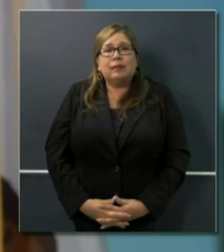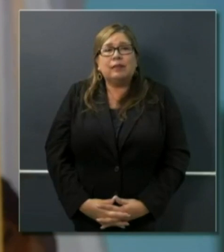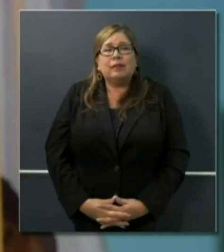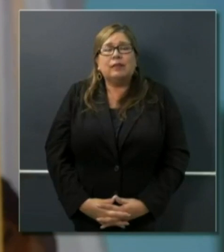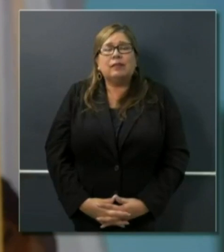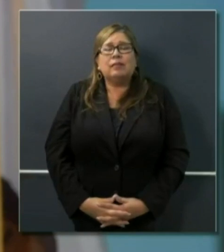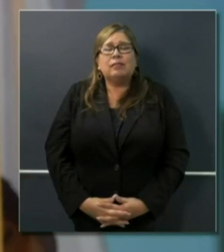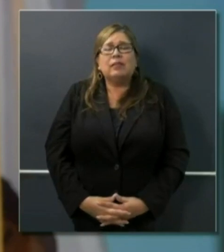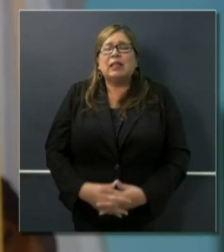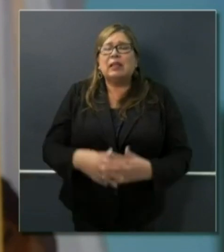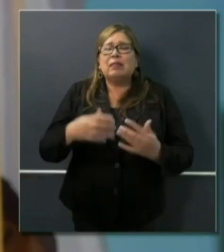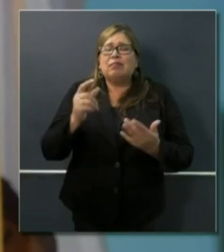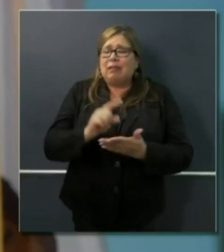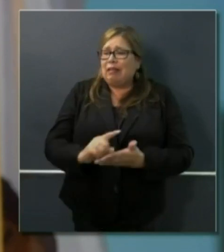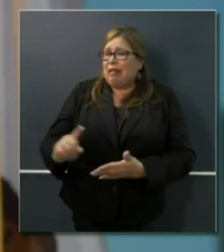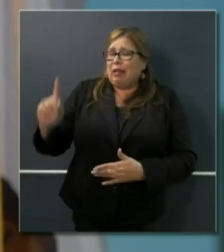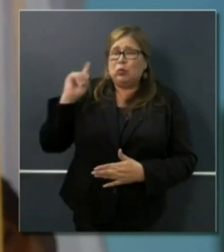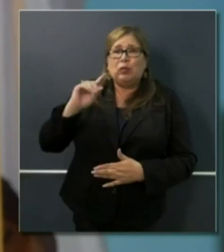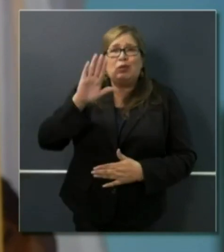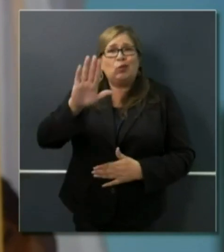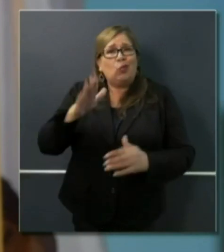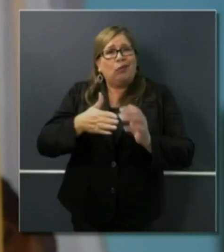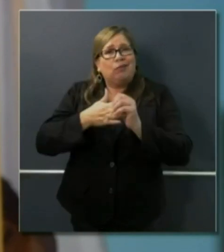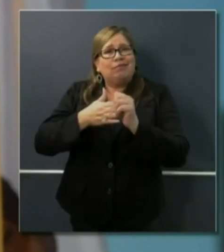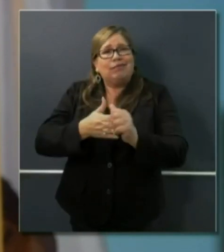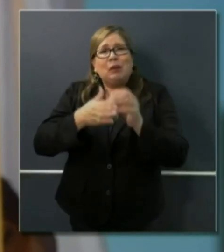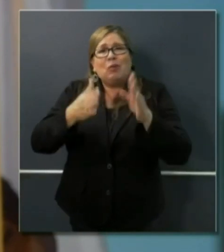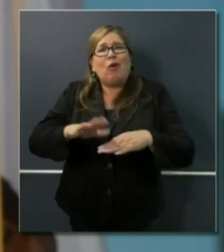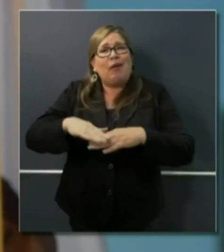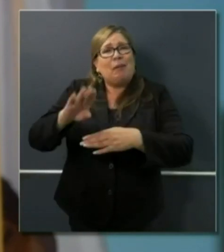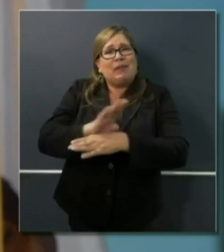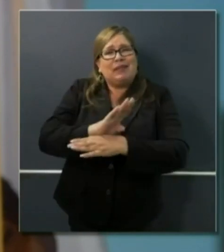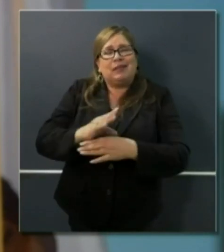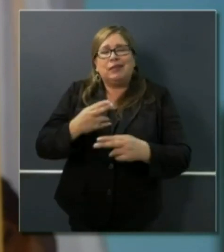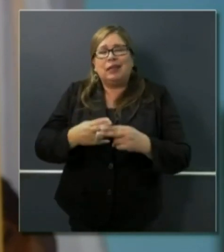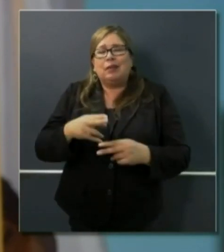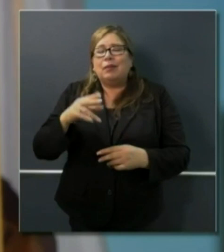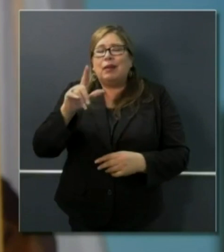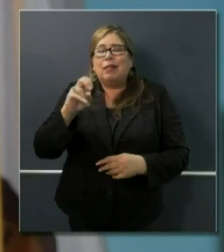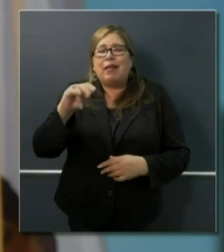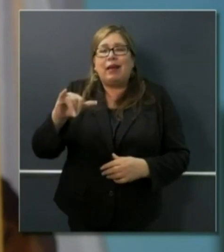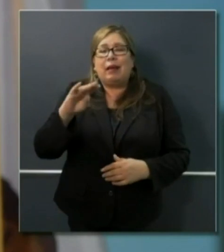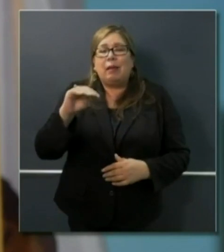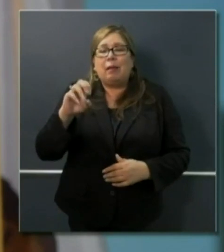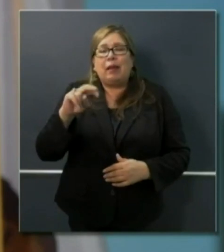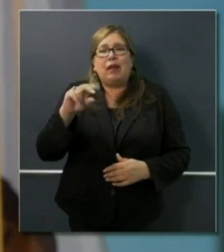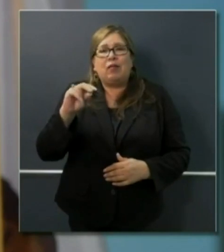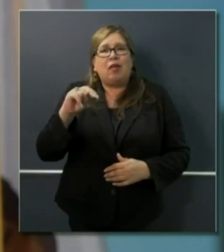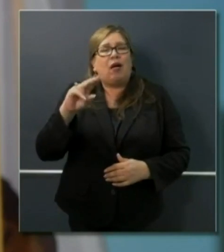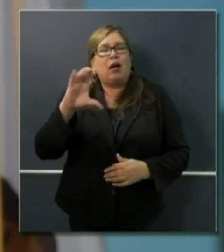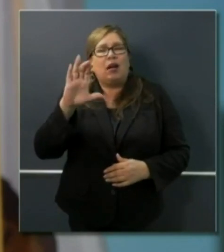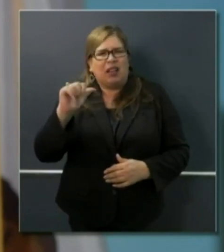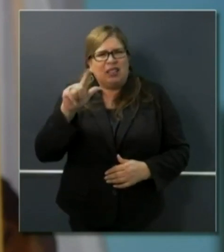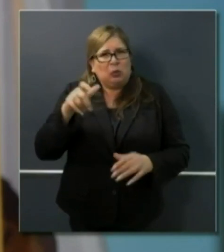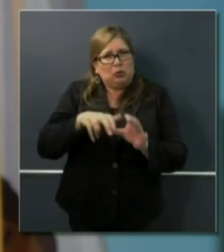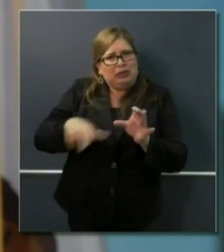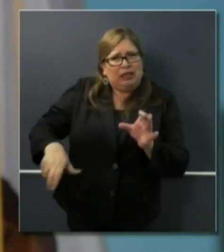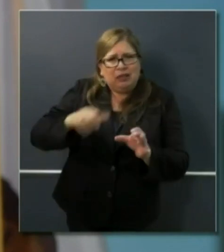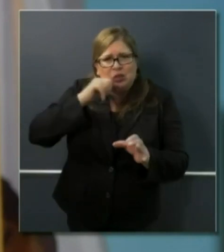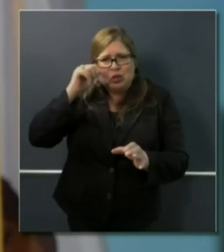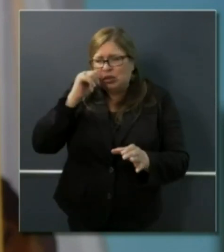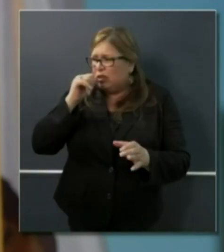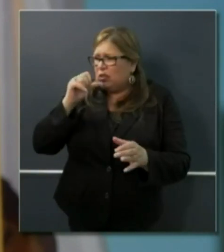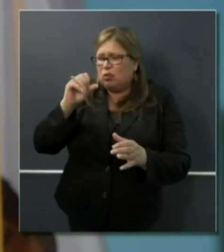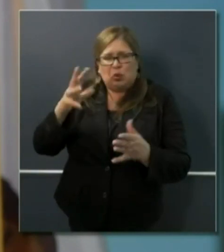Mandaka, especially during a business crisis and on Good Friday, et cetera. Did this suggest some kind of rift in your